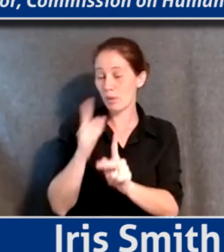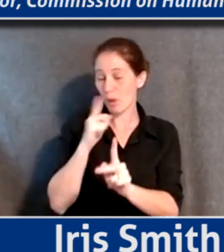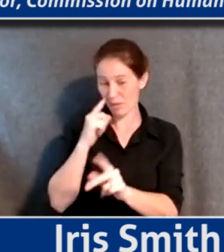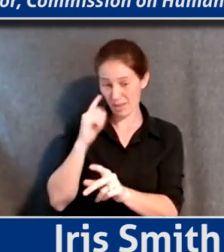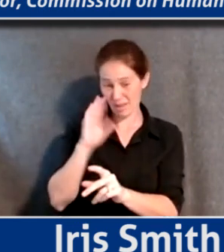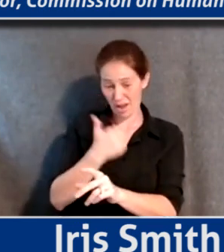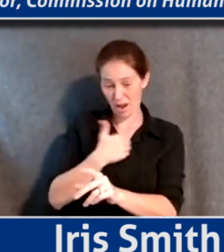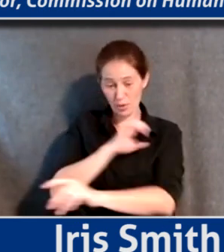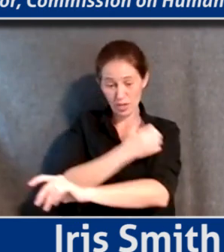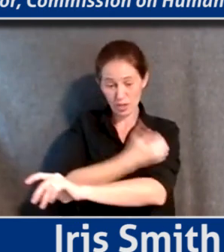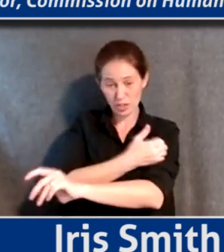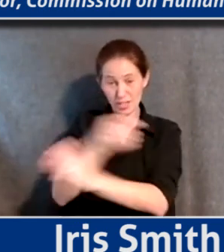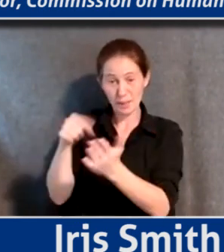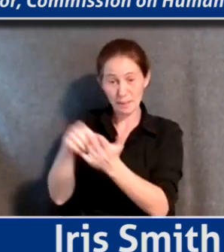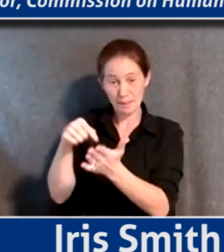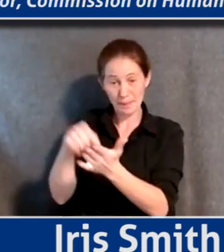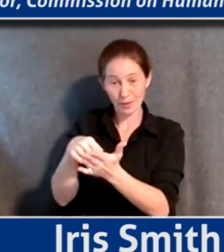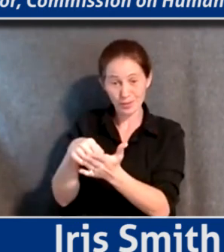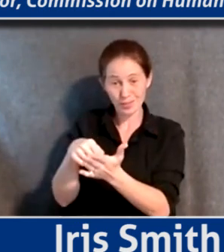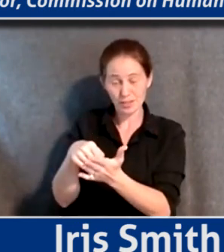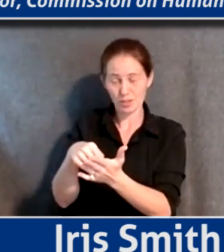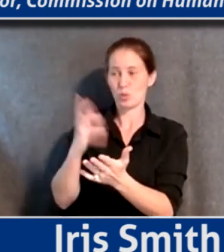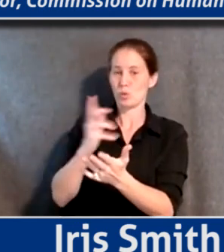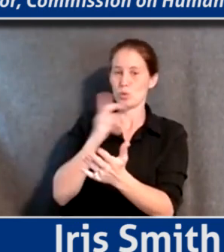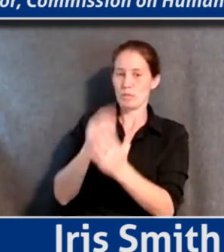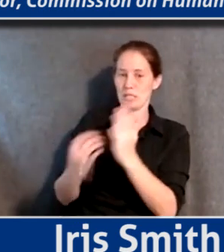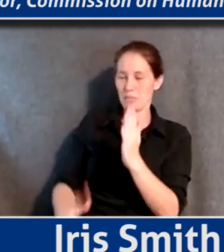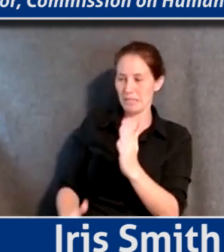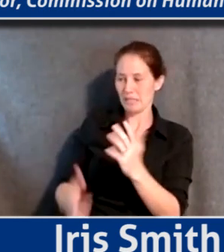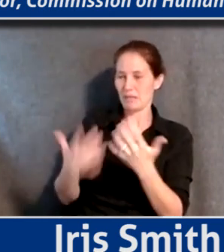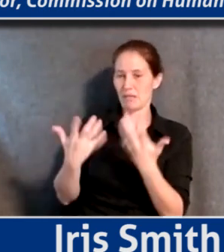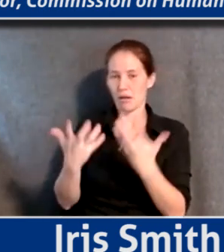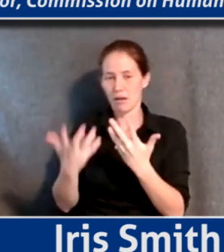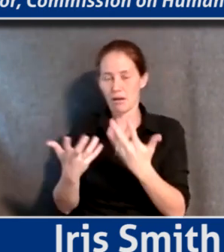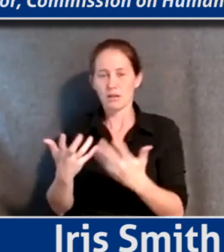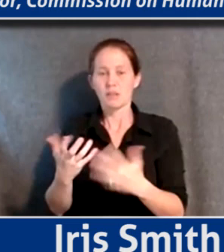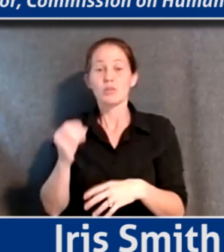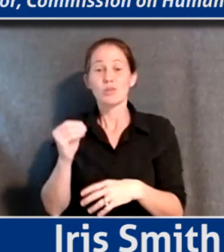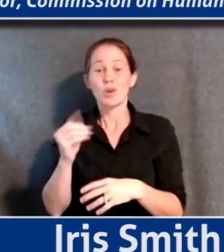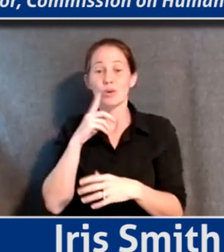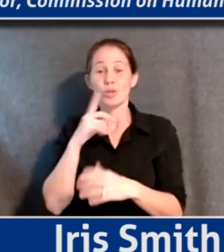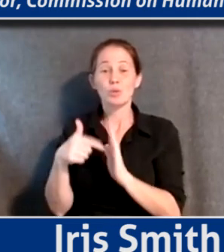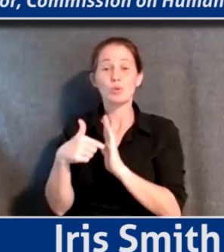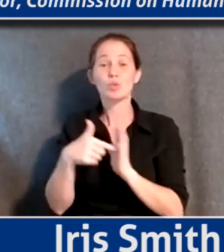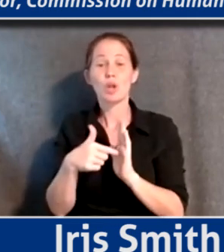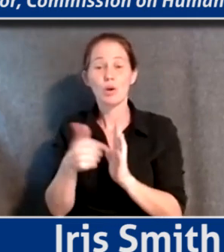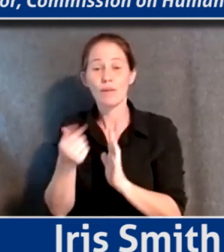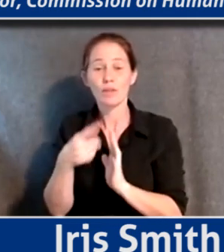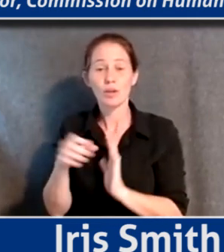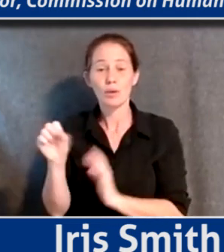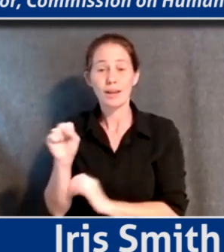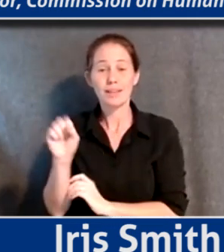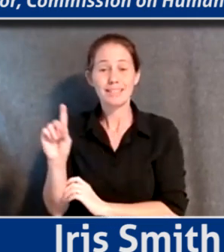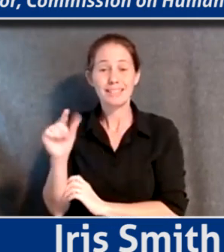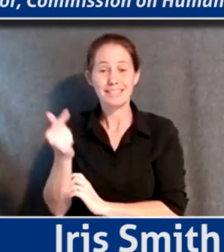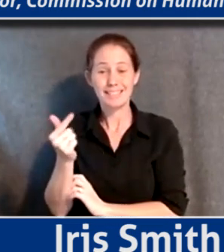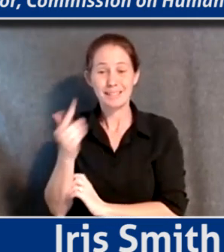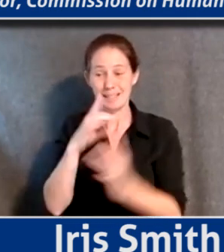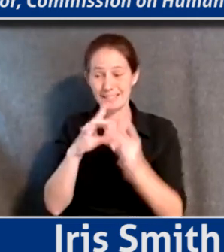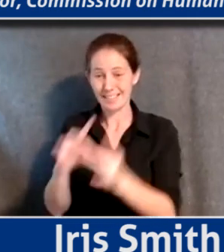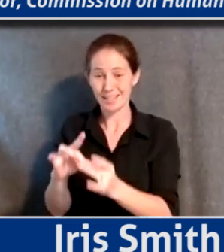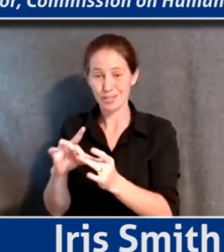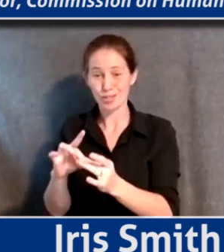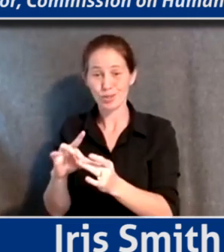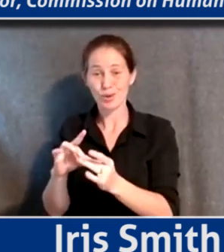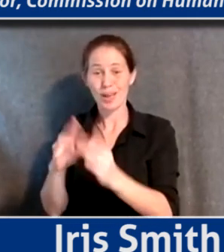bills, we have cost burden in regards to our housing situation. So you index the couple SDGs right there when we talk about